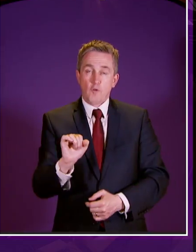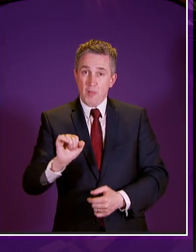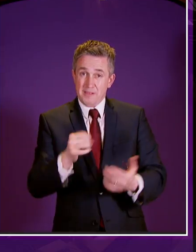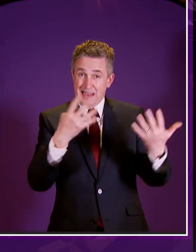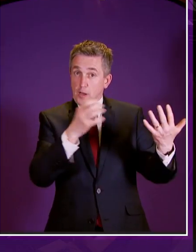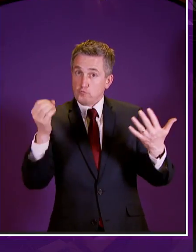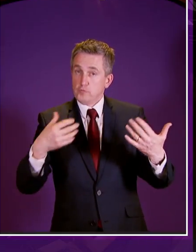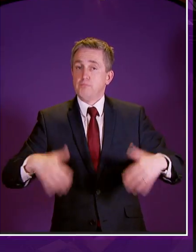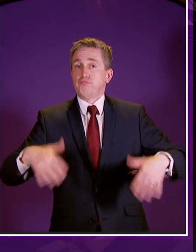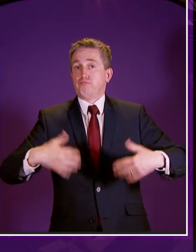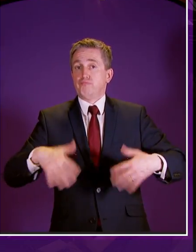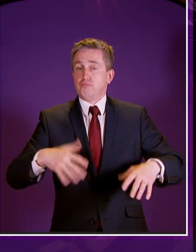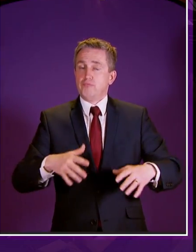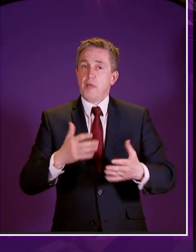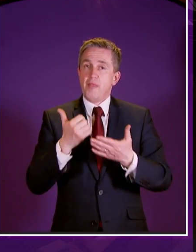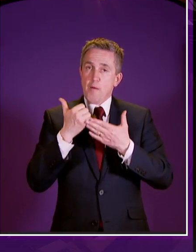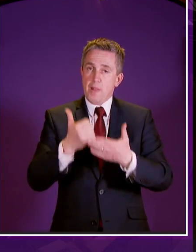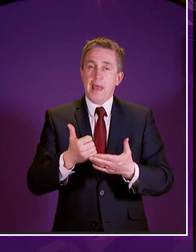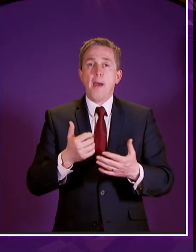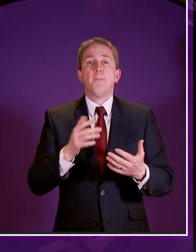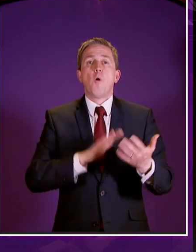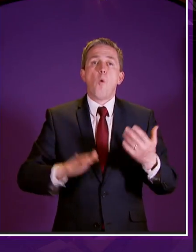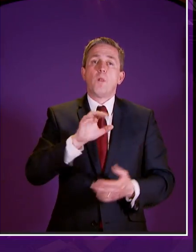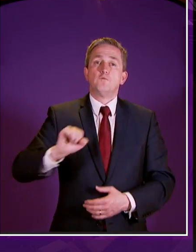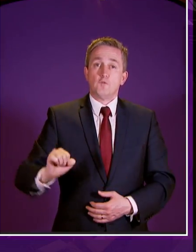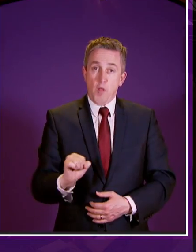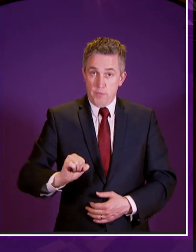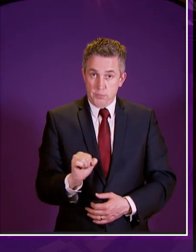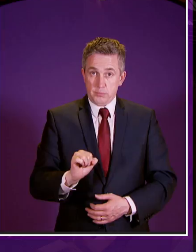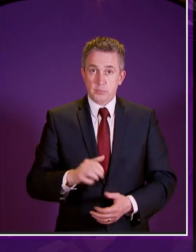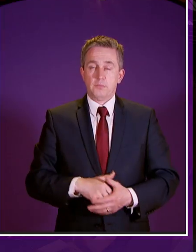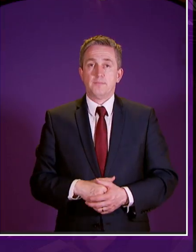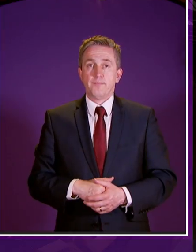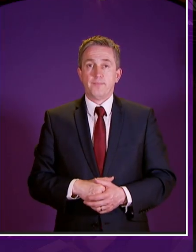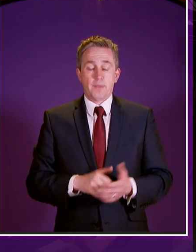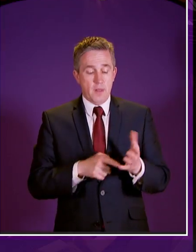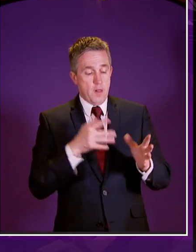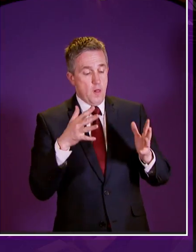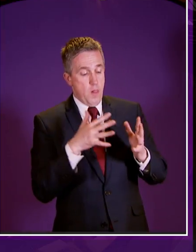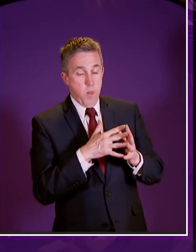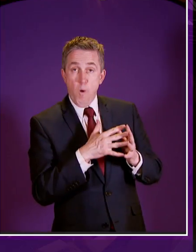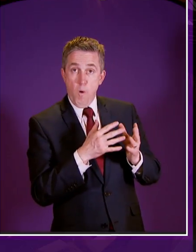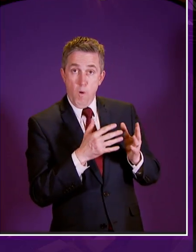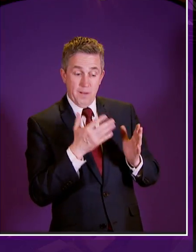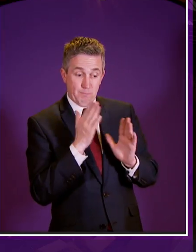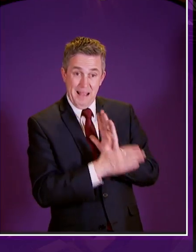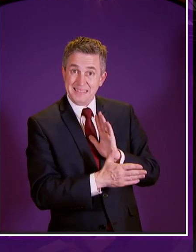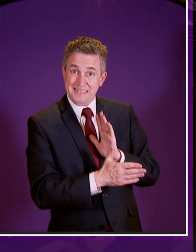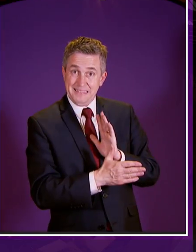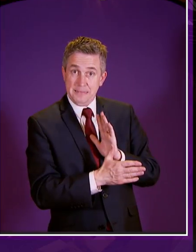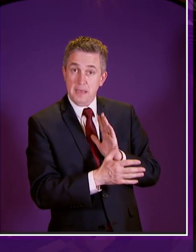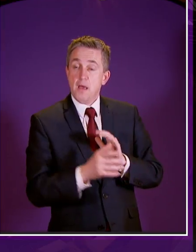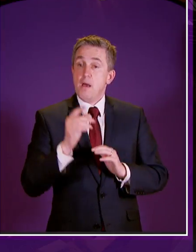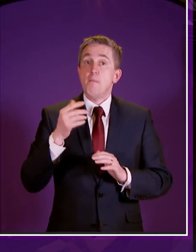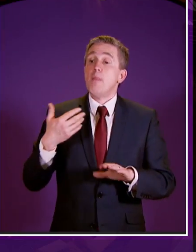significant investment to the benefit of all of the country so whilst the legislation is agreed the work will continue